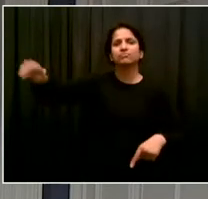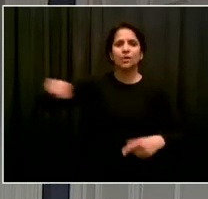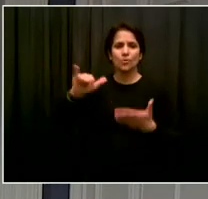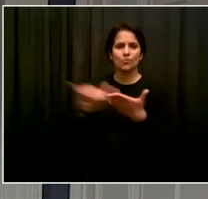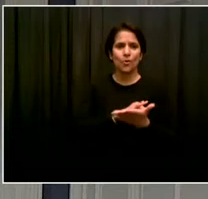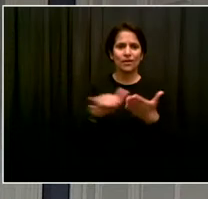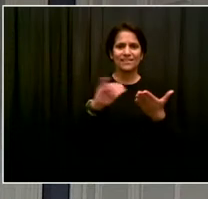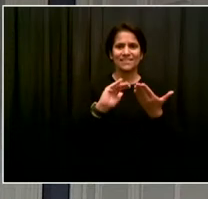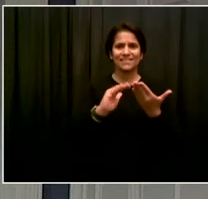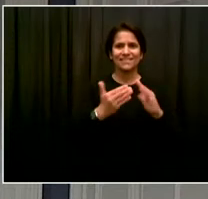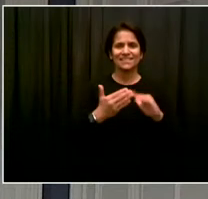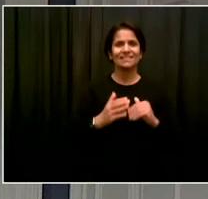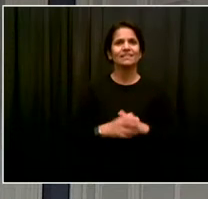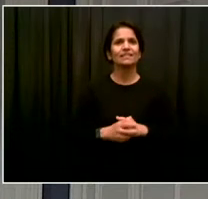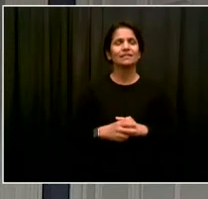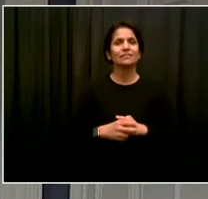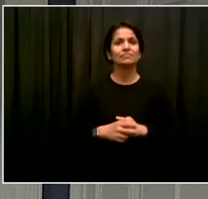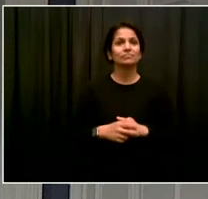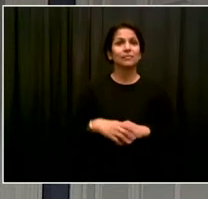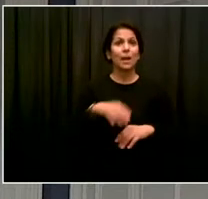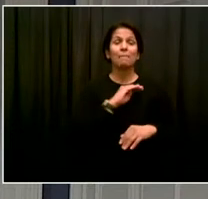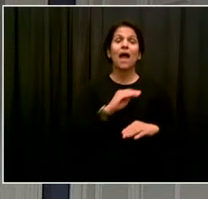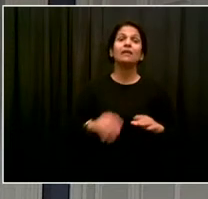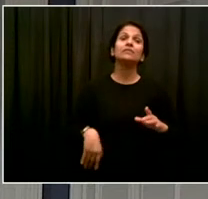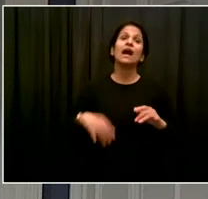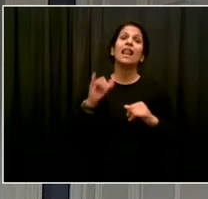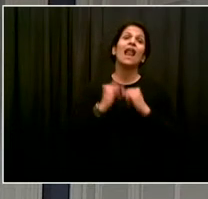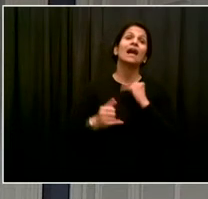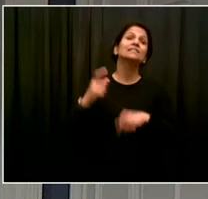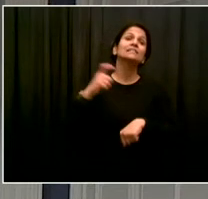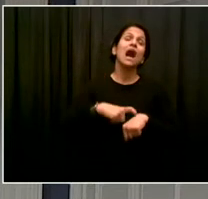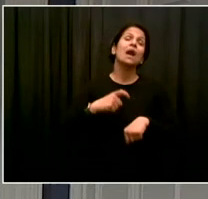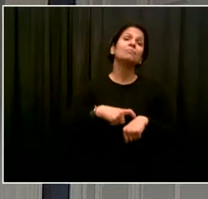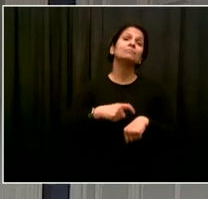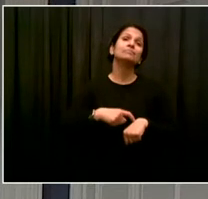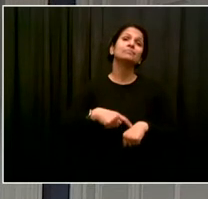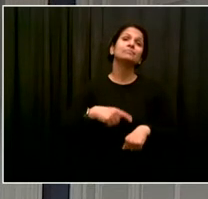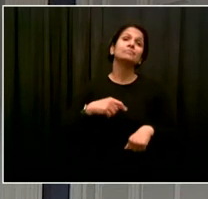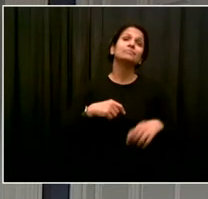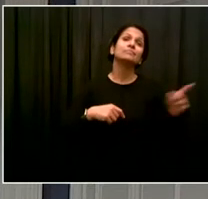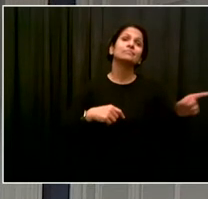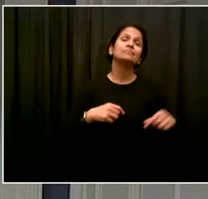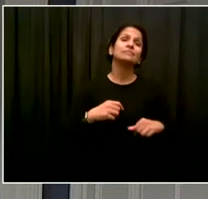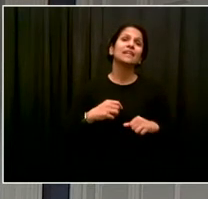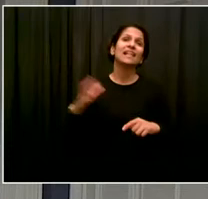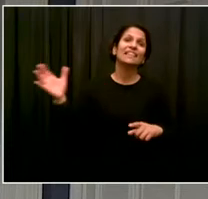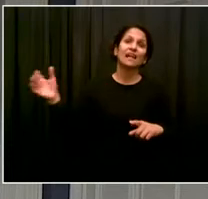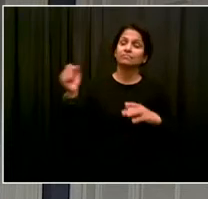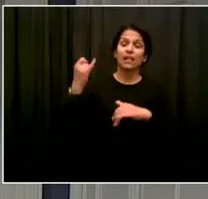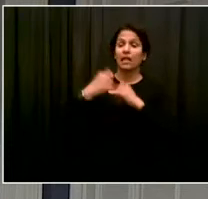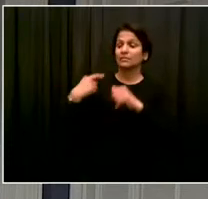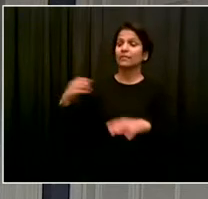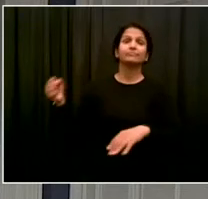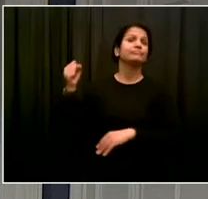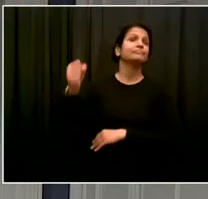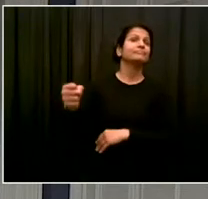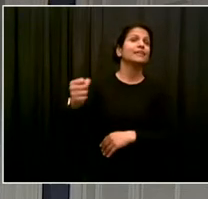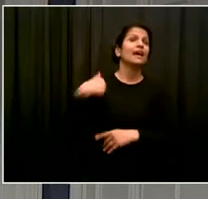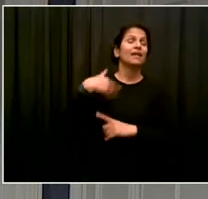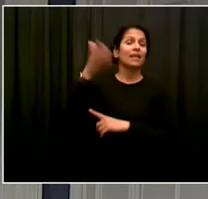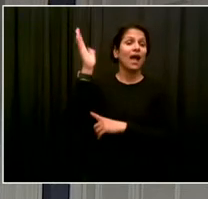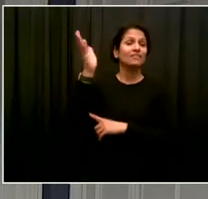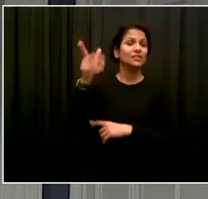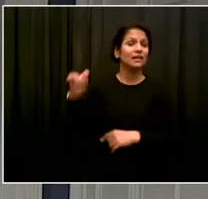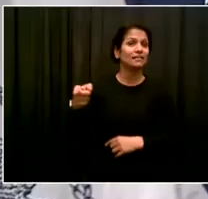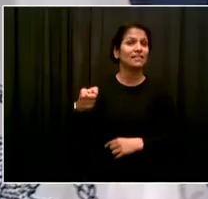last time I allow an inanimate object to speak at one of my press conferences. Okay. I think I've learned something valuable today. I hope